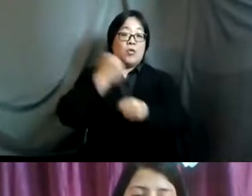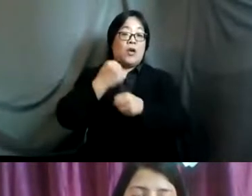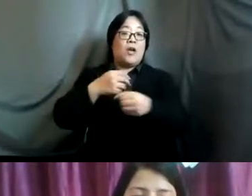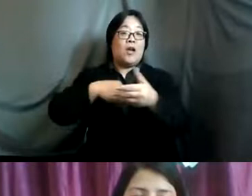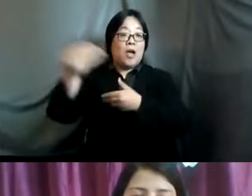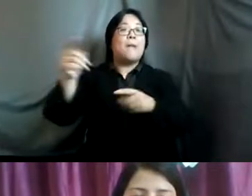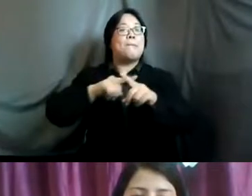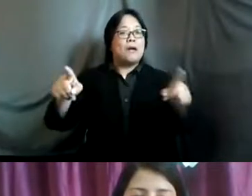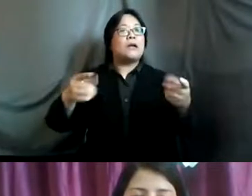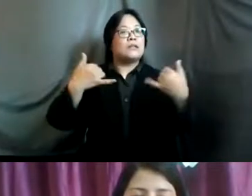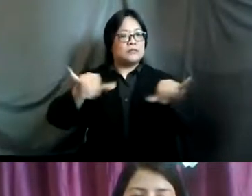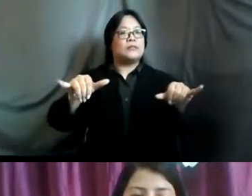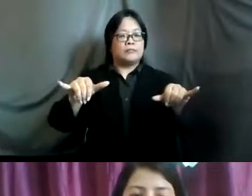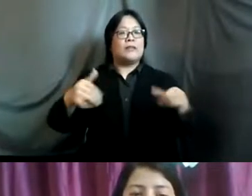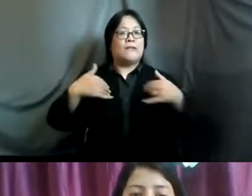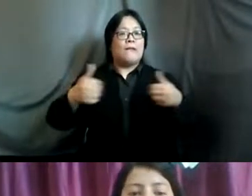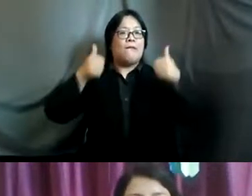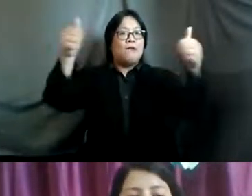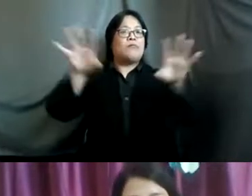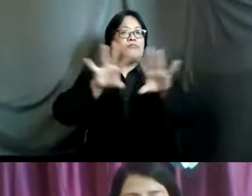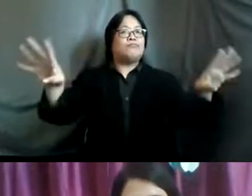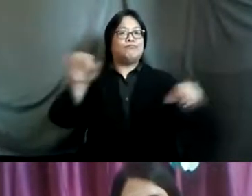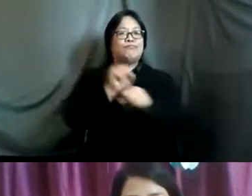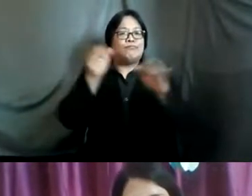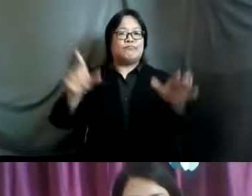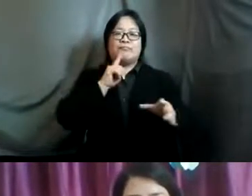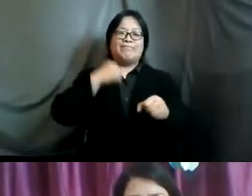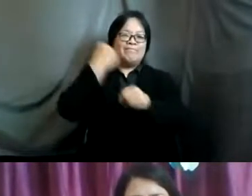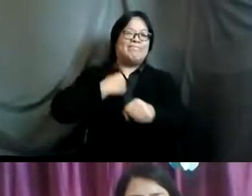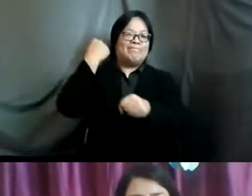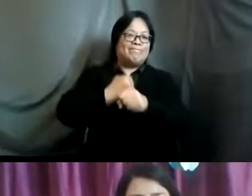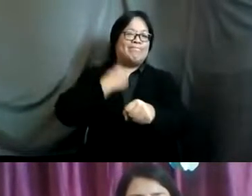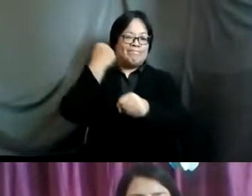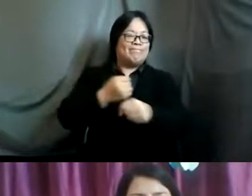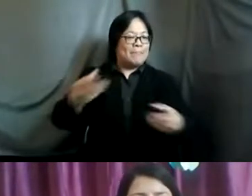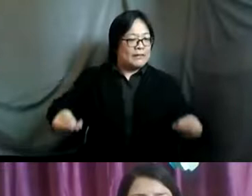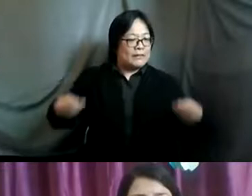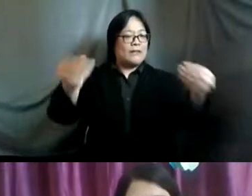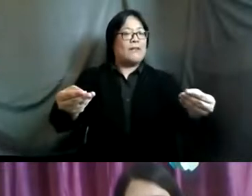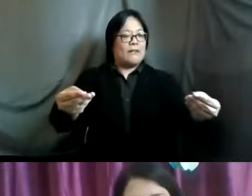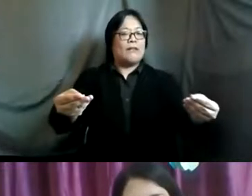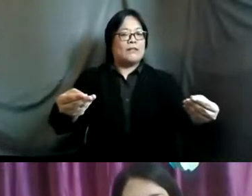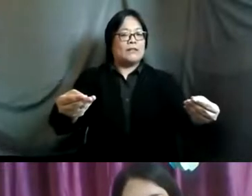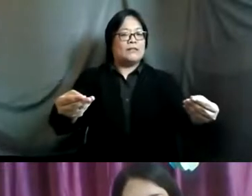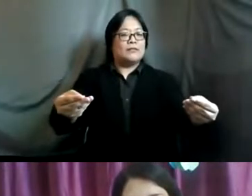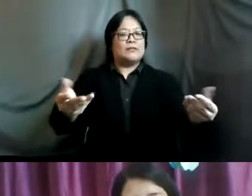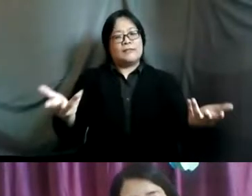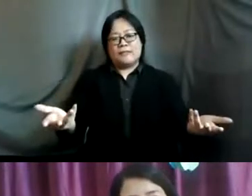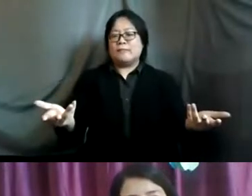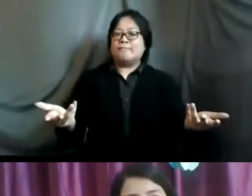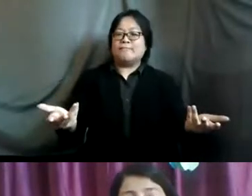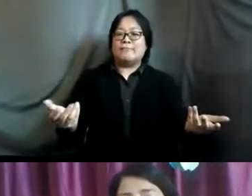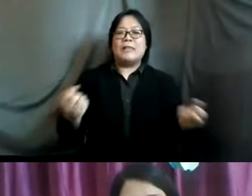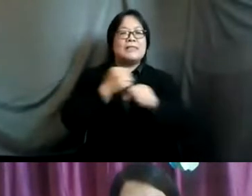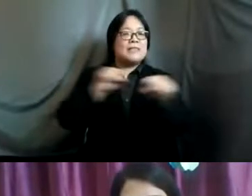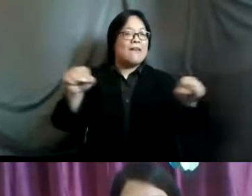frontline workers who are um really working hard for this to provide them with safe um access